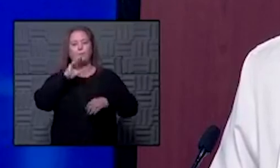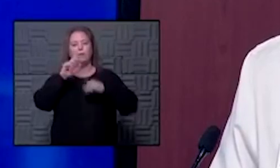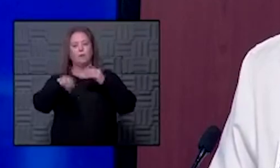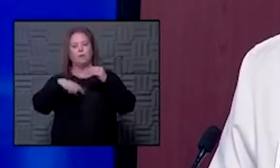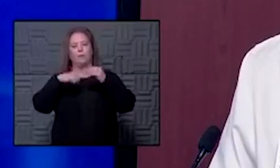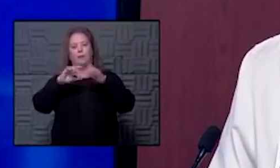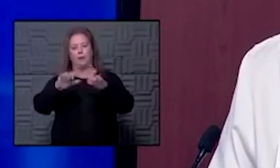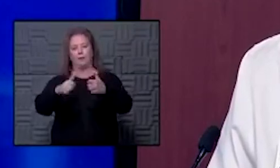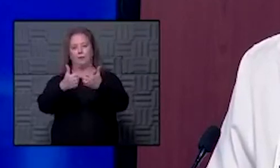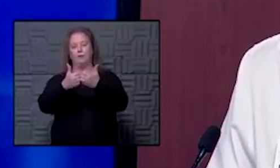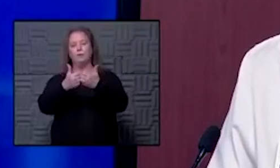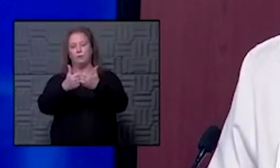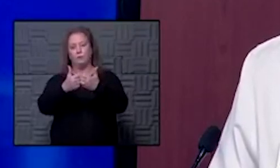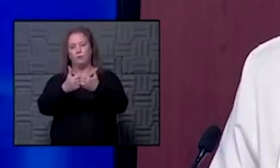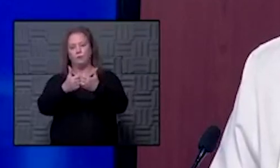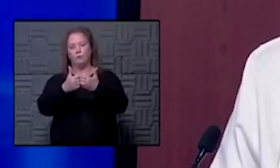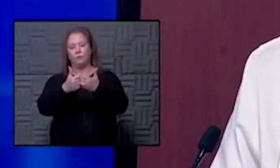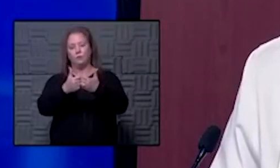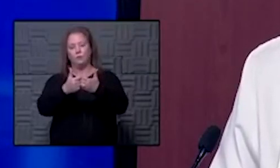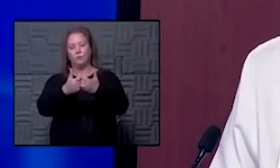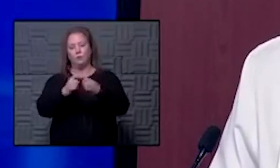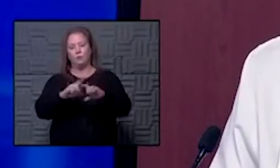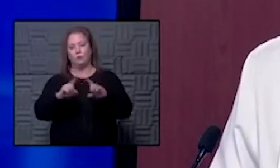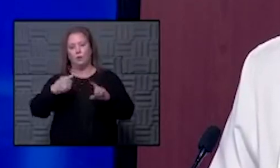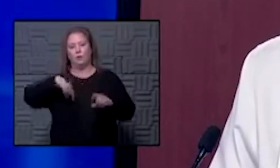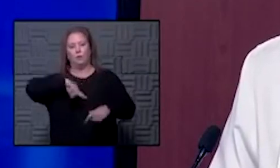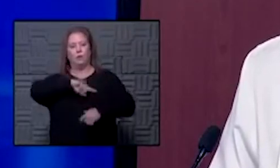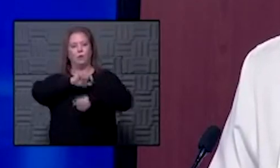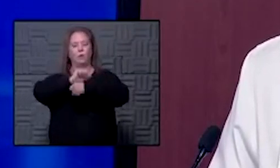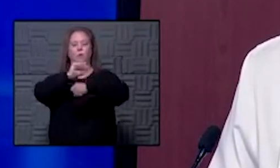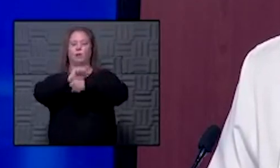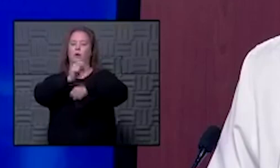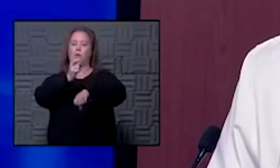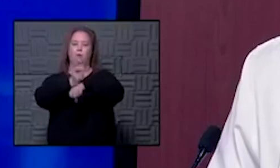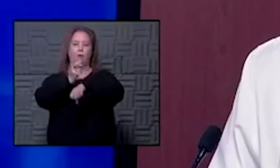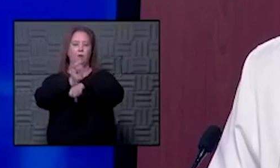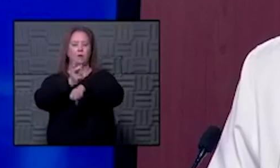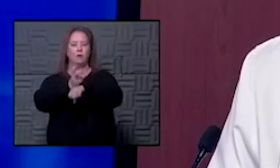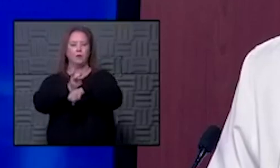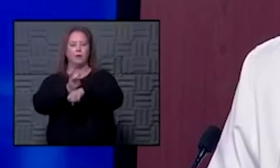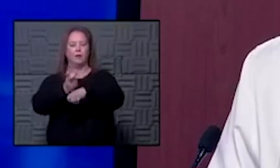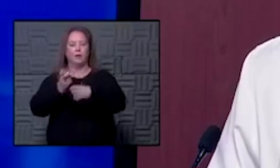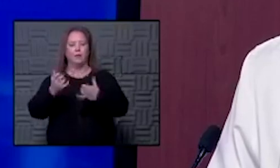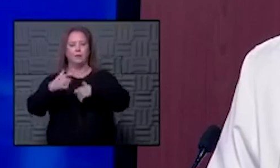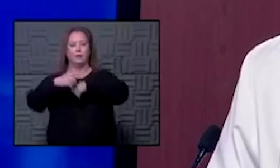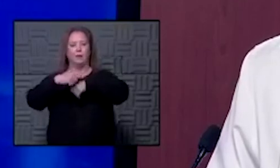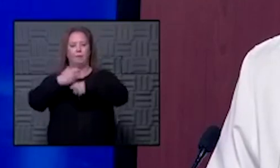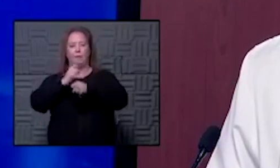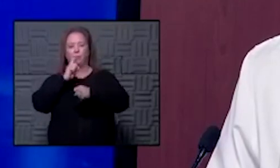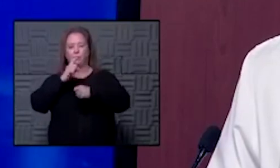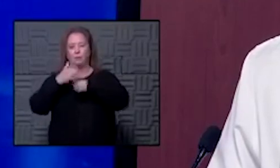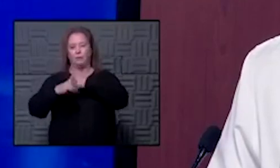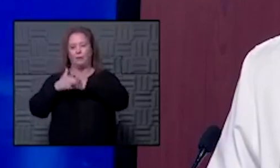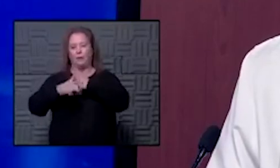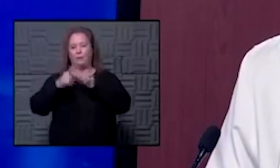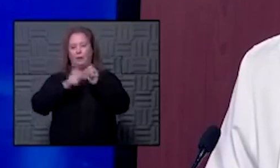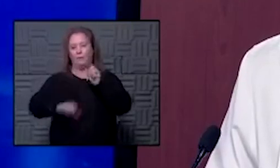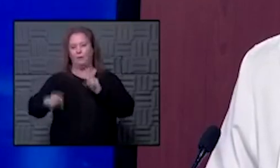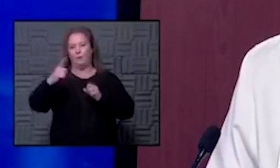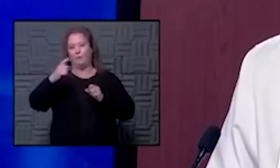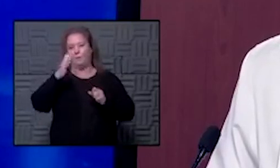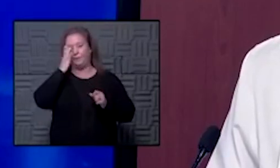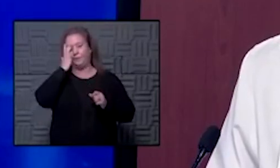being challenging um but we are working really really hard at least at this point to make sure that that's available to everyone so